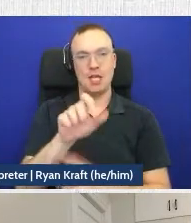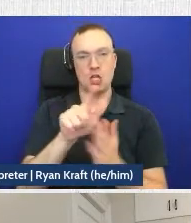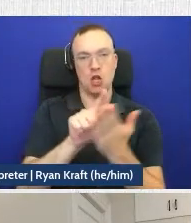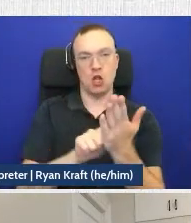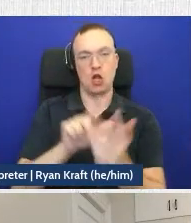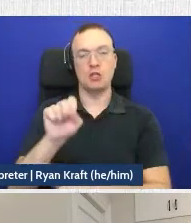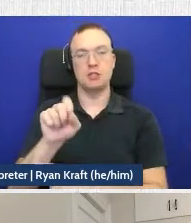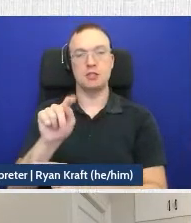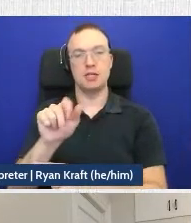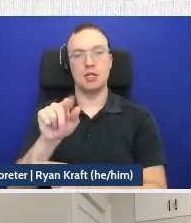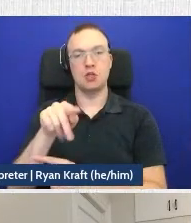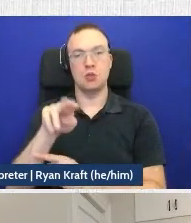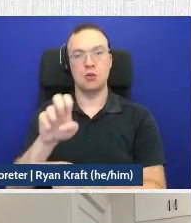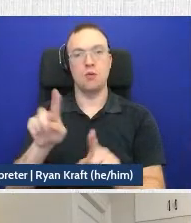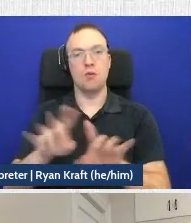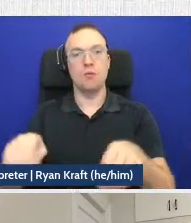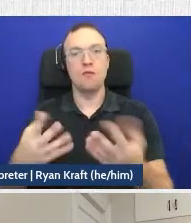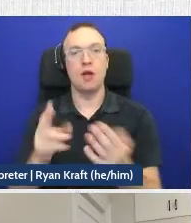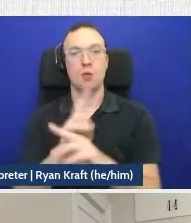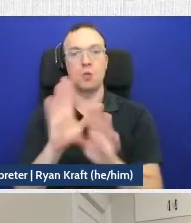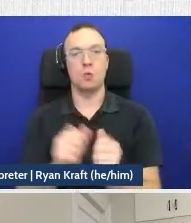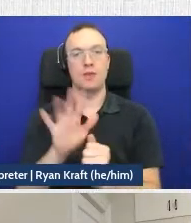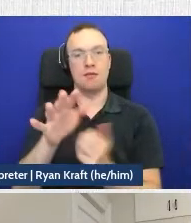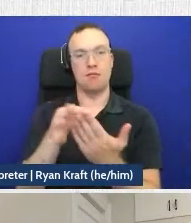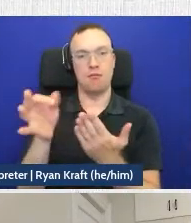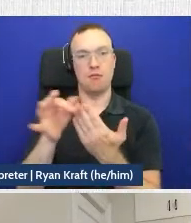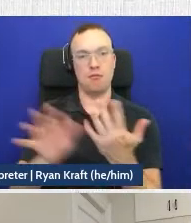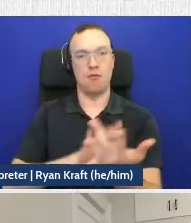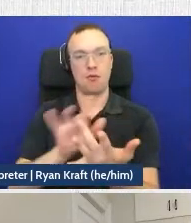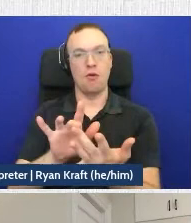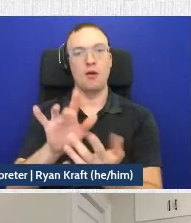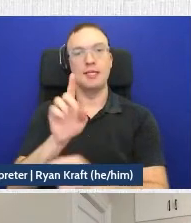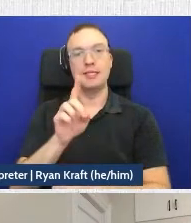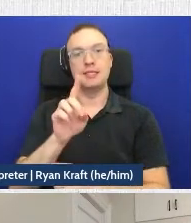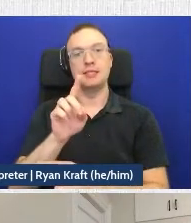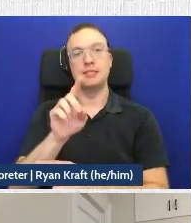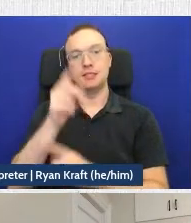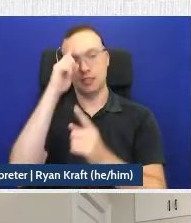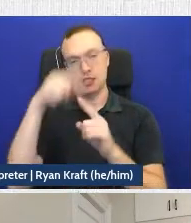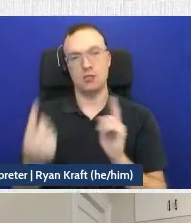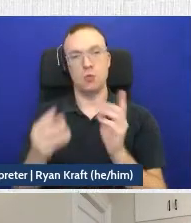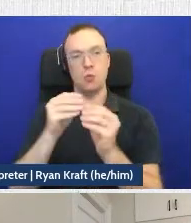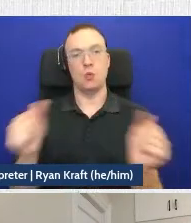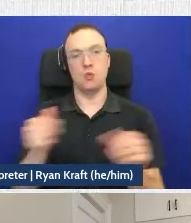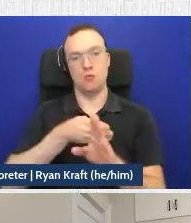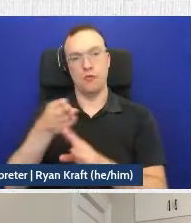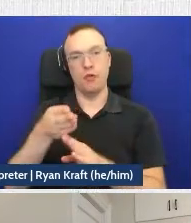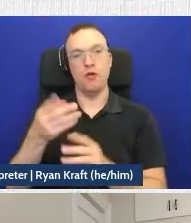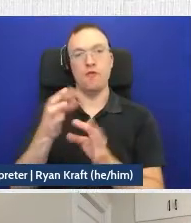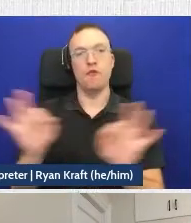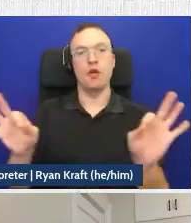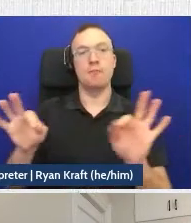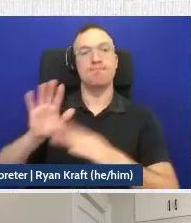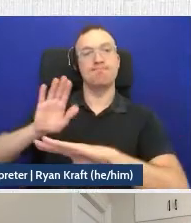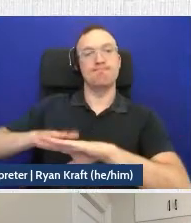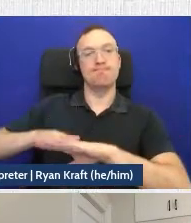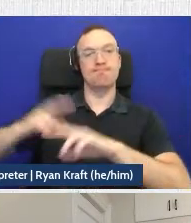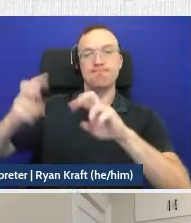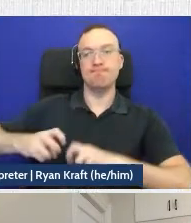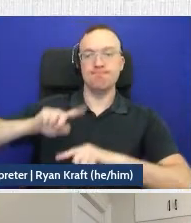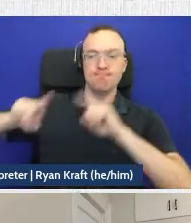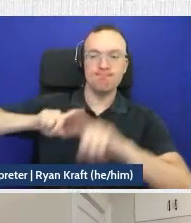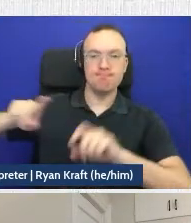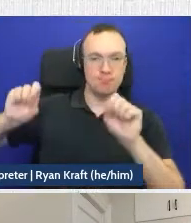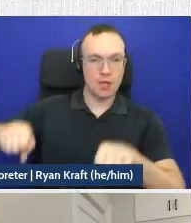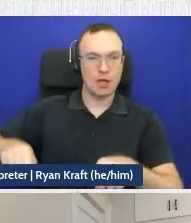and also provide the user with the option to contact a dispute resolution professional for a free consultation. The goal